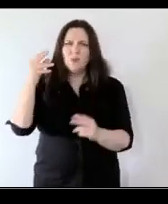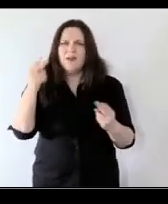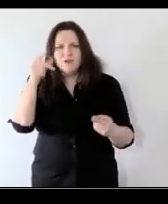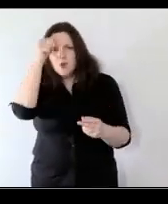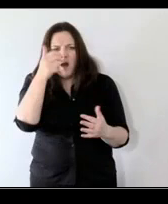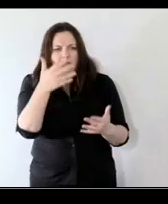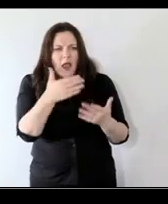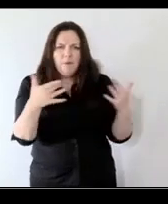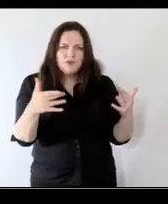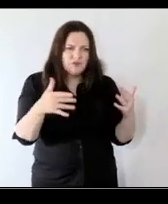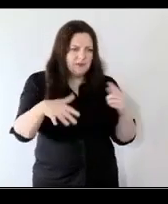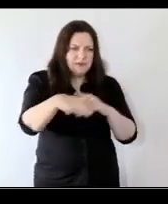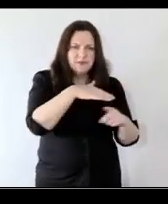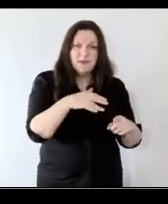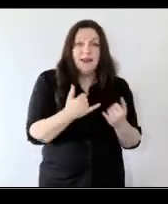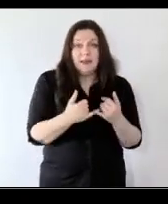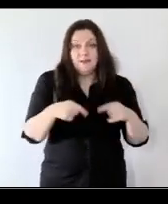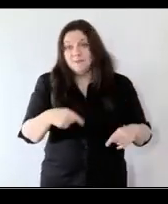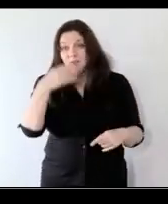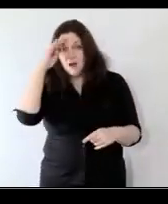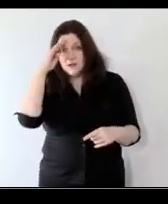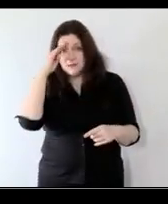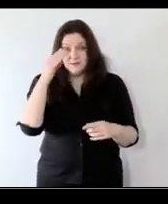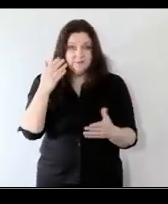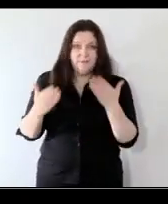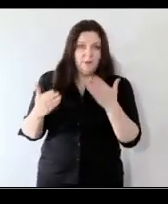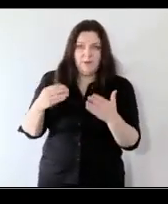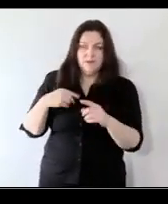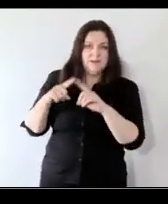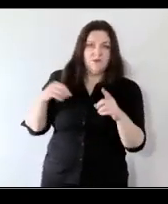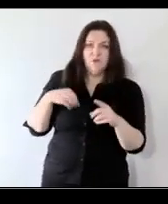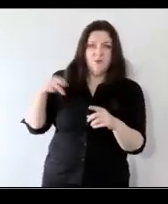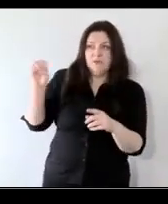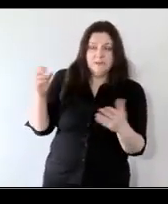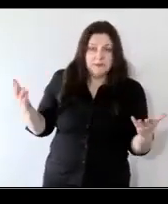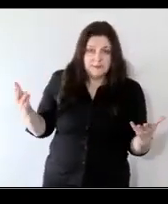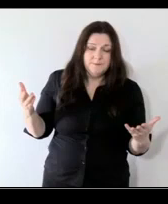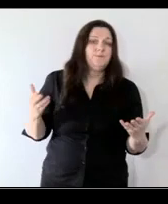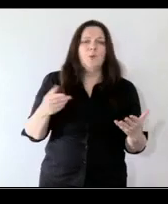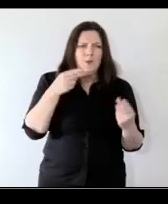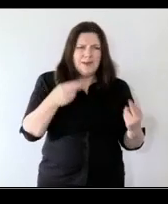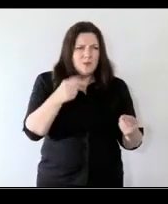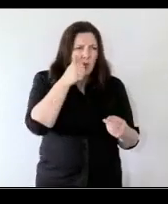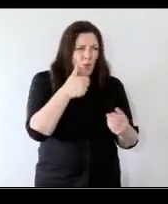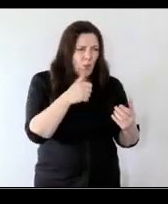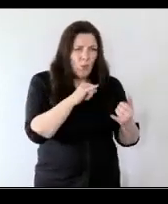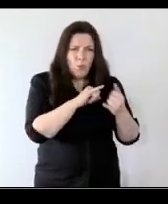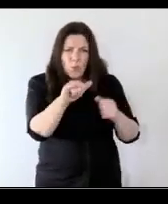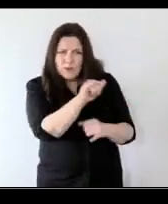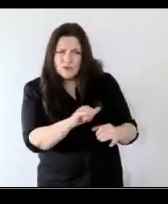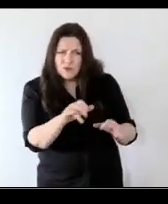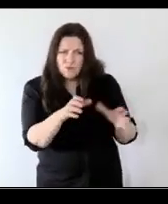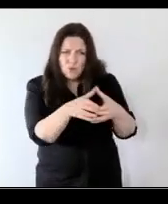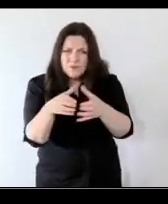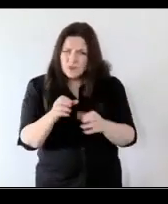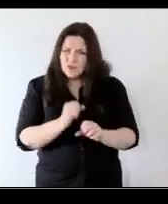in a particular setting so in ireland as opposed to britain we need to know which groups are suffering we need to know